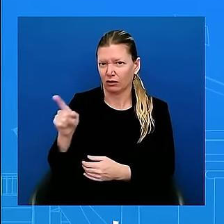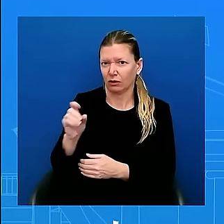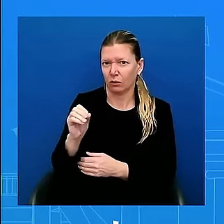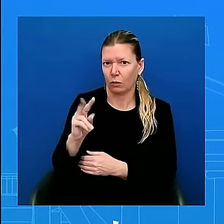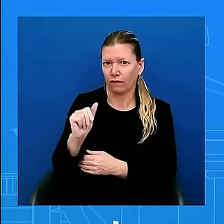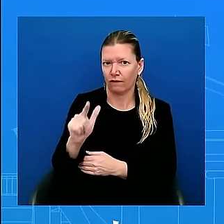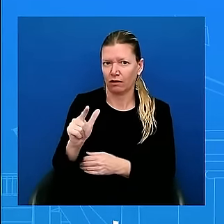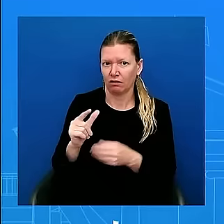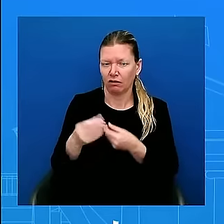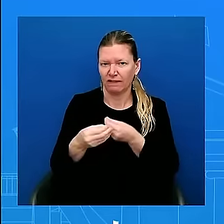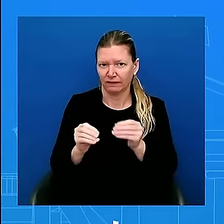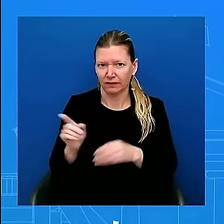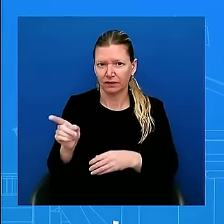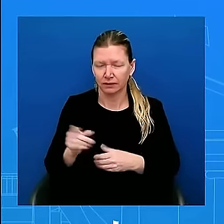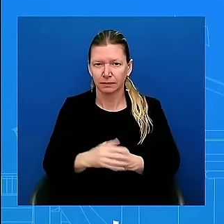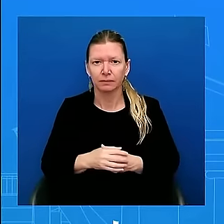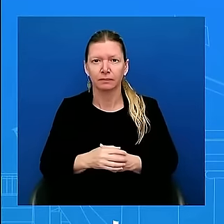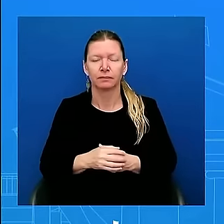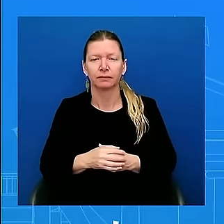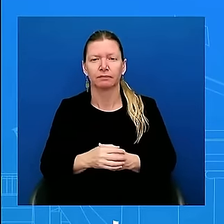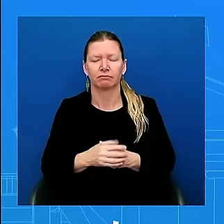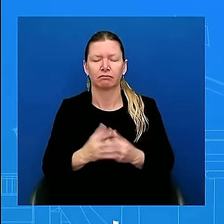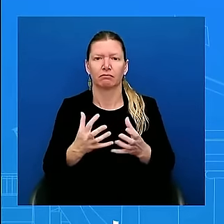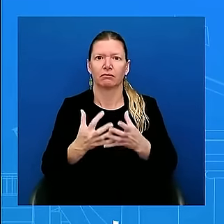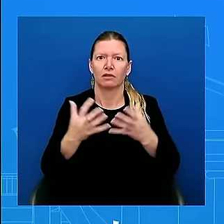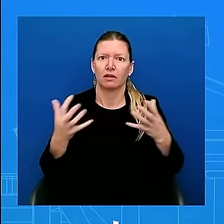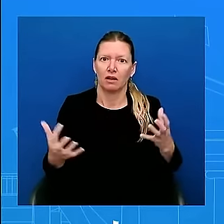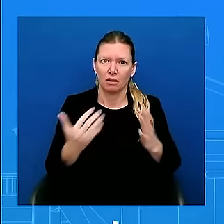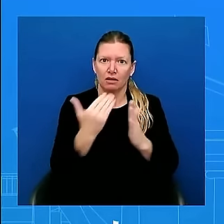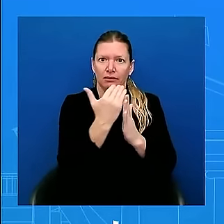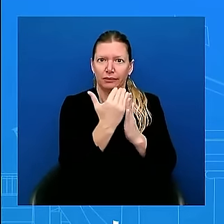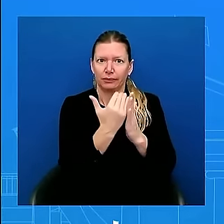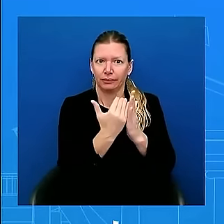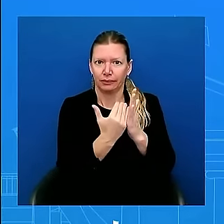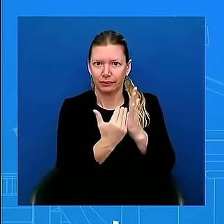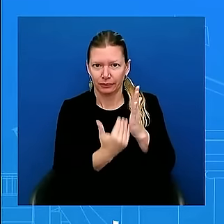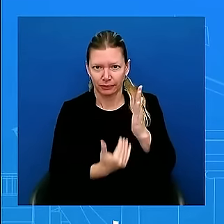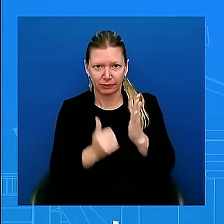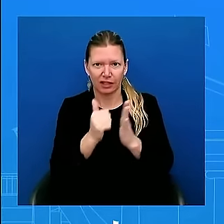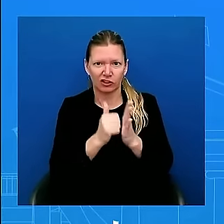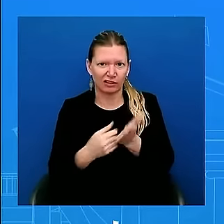There's a lot on the agenda but first and foremost we'll be discussing